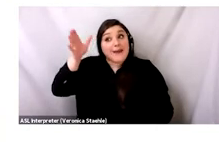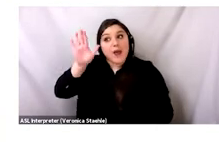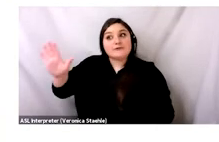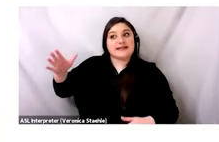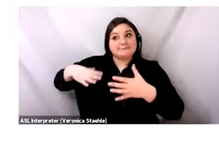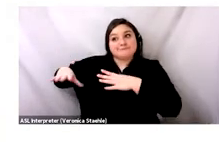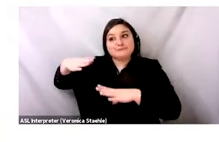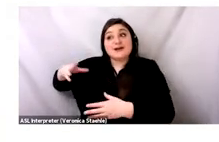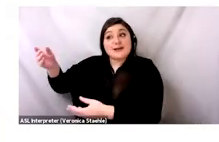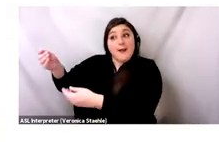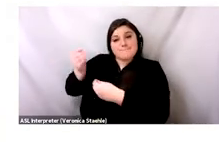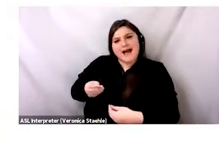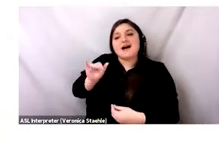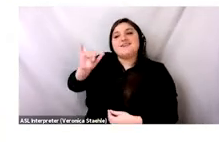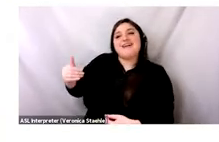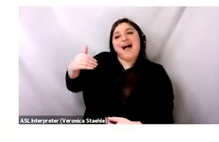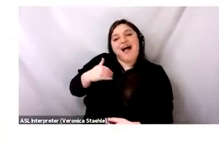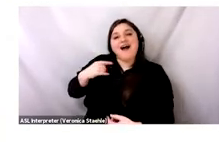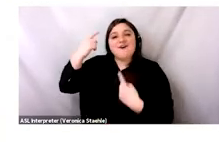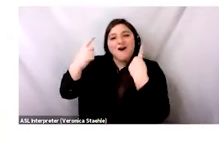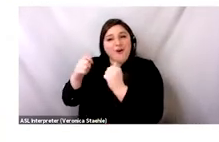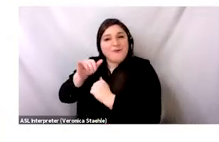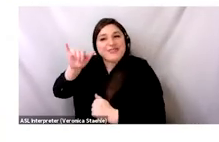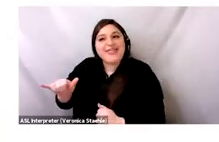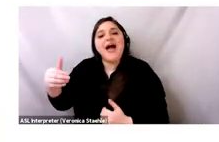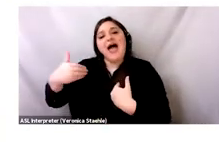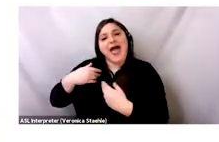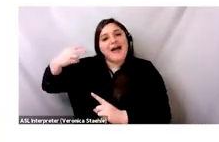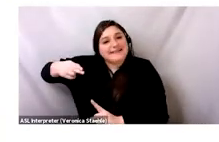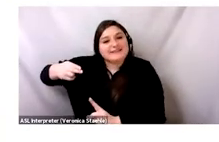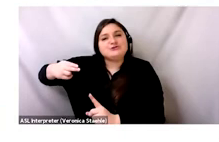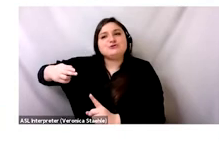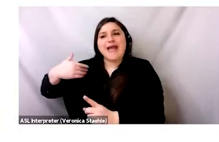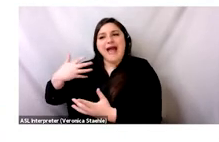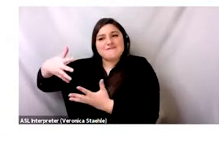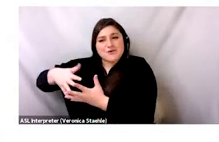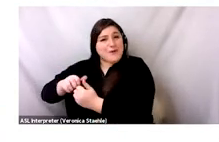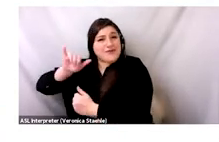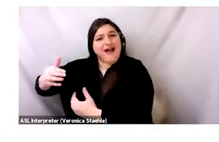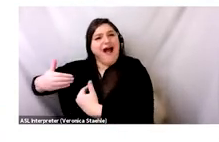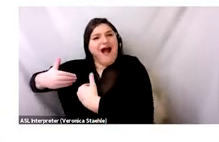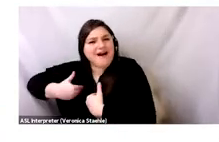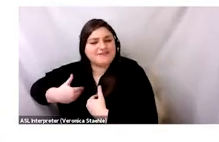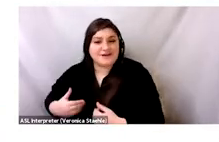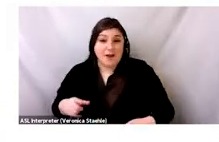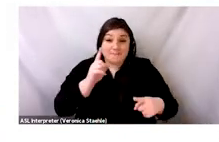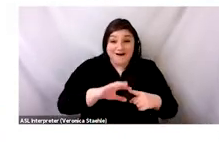thought and quality to it, right? Right now, what we're used to is just basically shredded T-shirts,